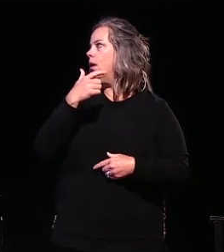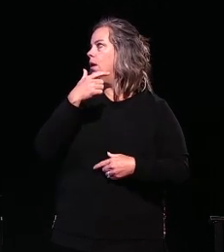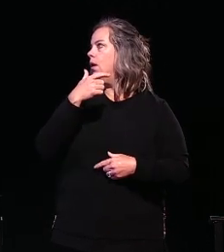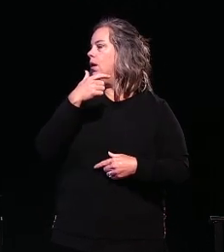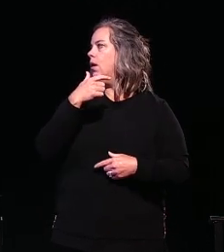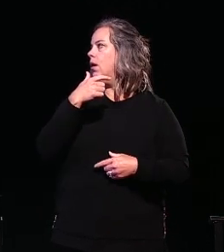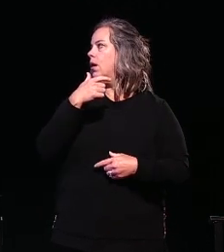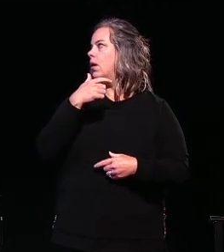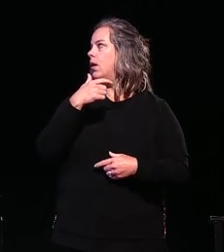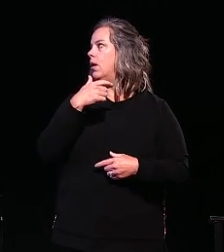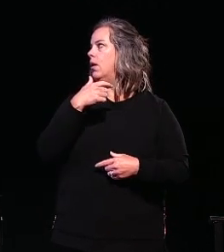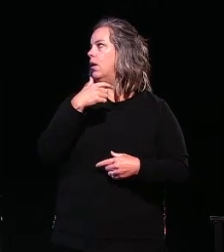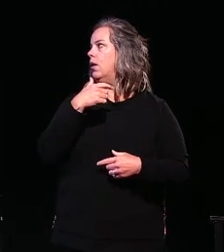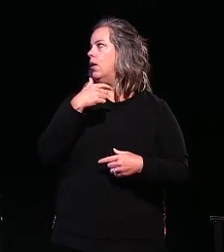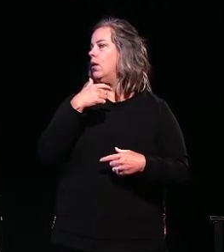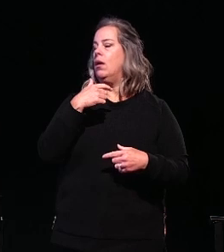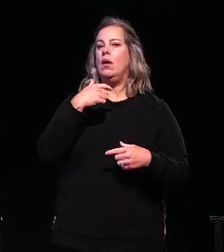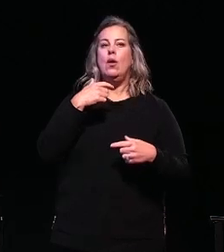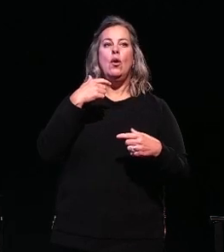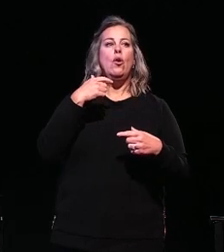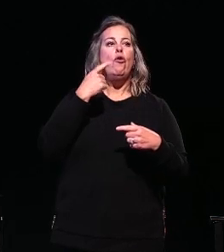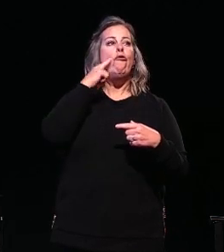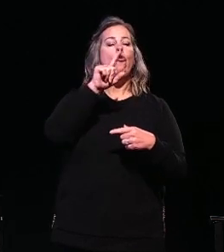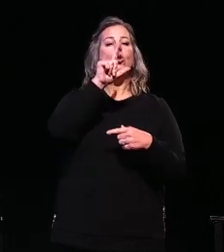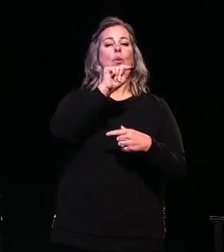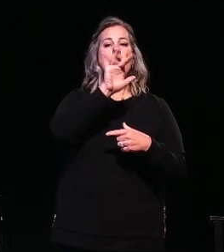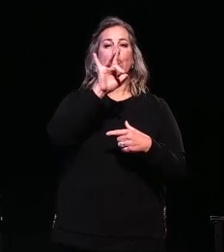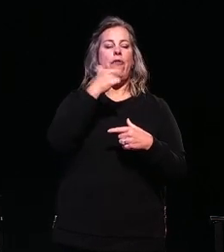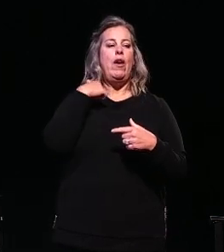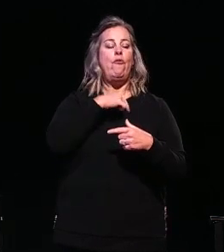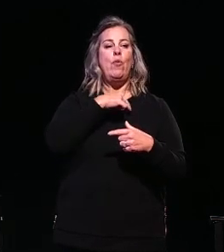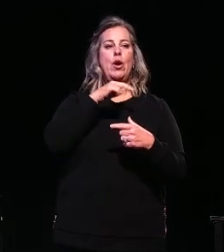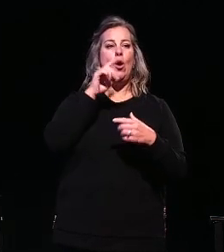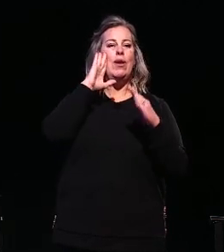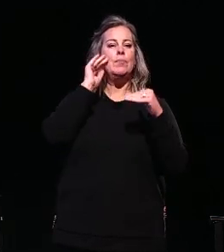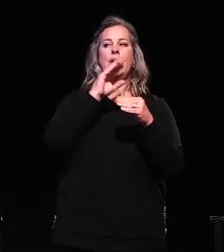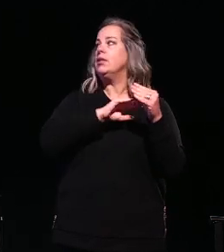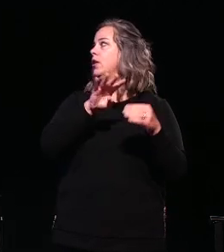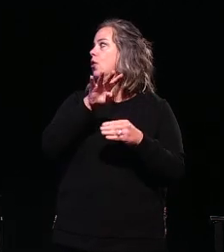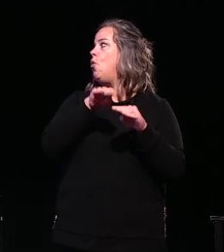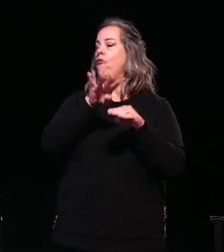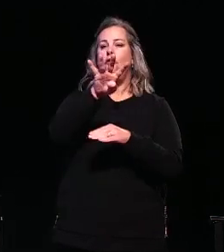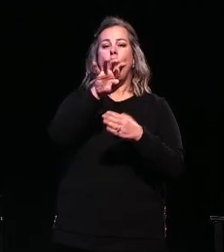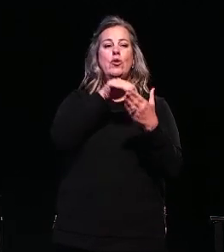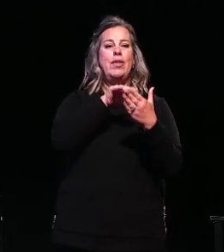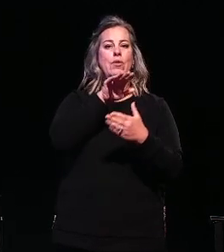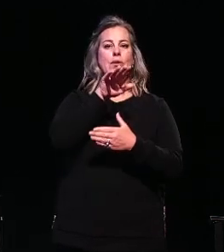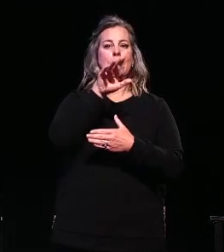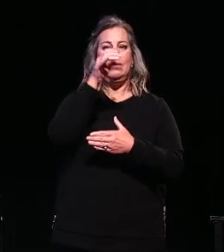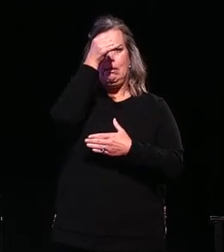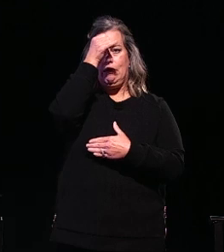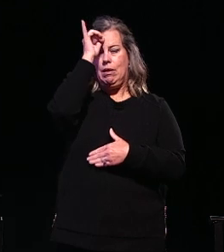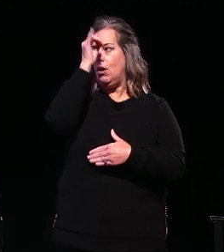deck, we're now scheduled to have a total of 54,000 cows heading into 2025. With a $250,000 investment, Utter Waze will build on our